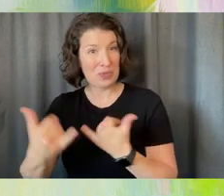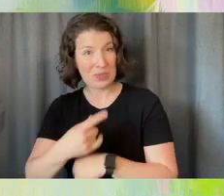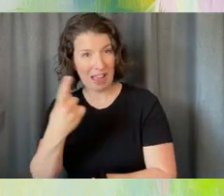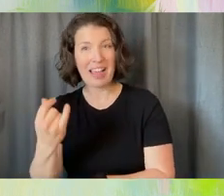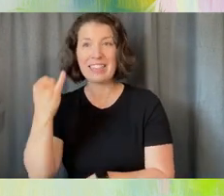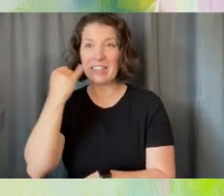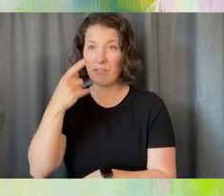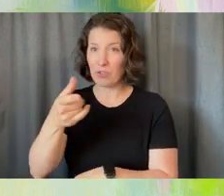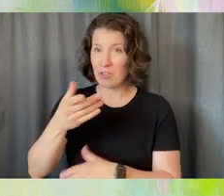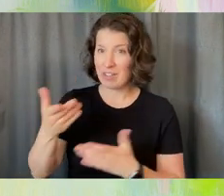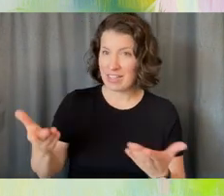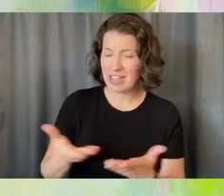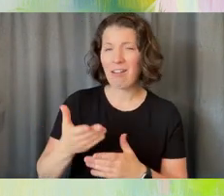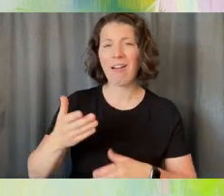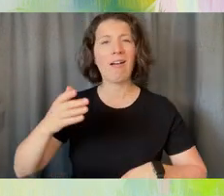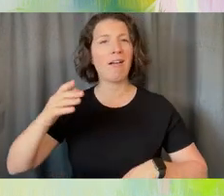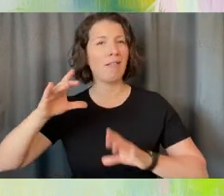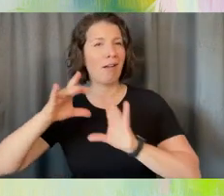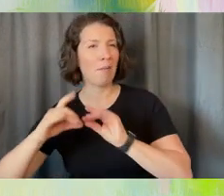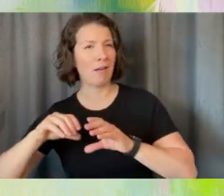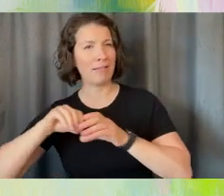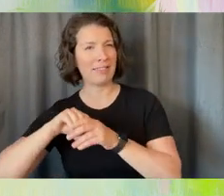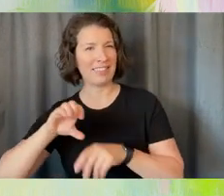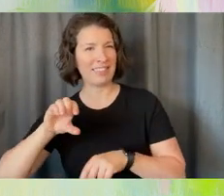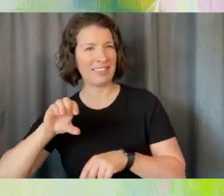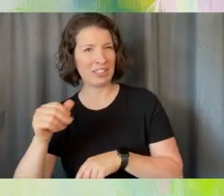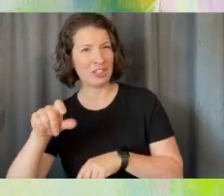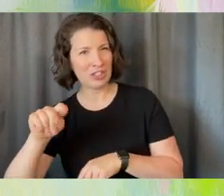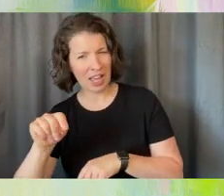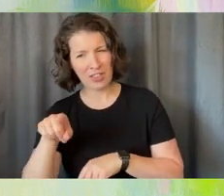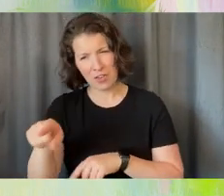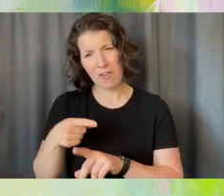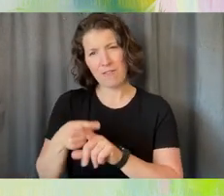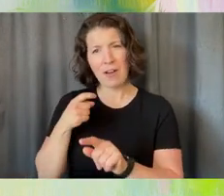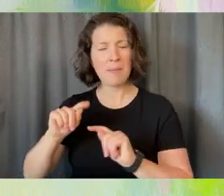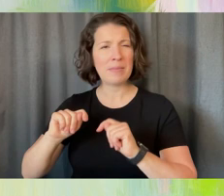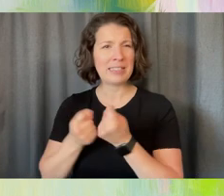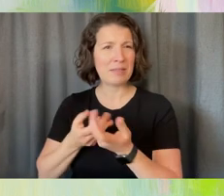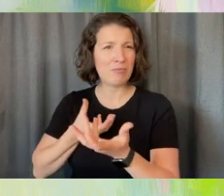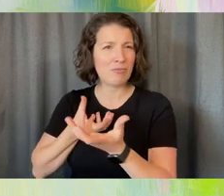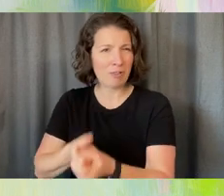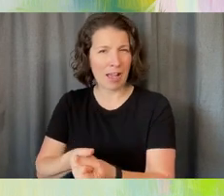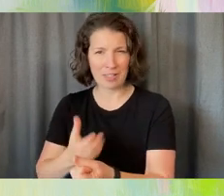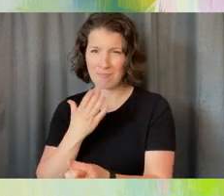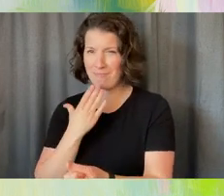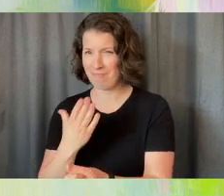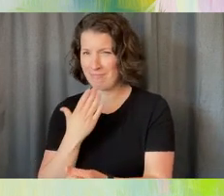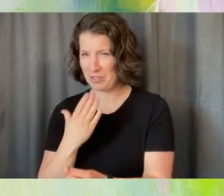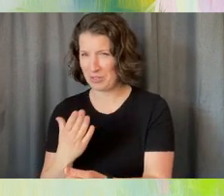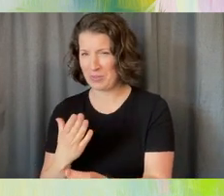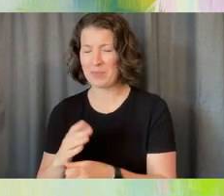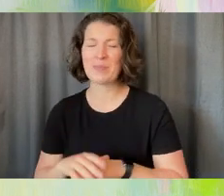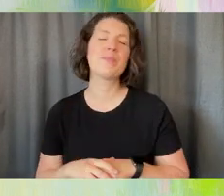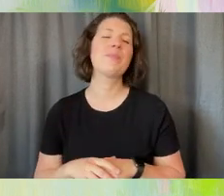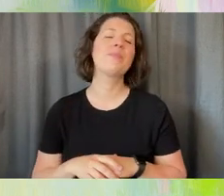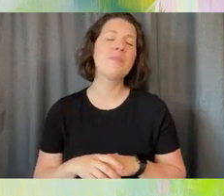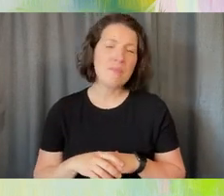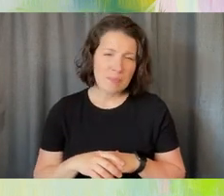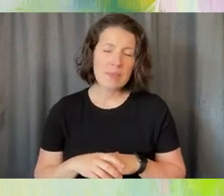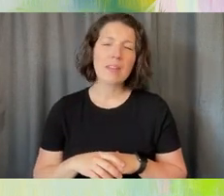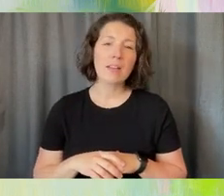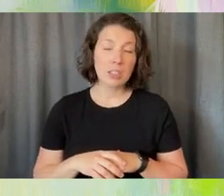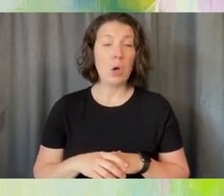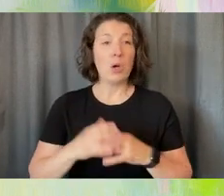if they can shout out in the chat that they're part of Team Trust, we would really appreciate that. So now I want to introduce my